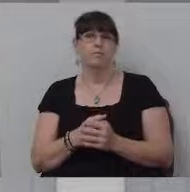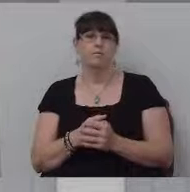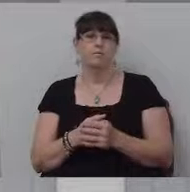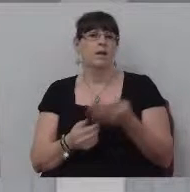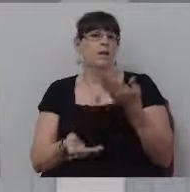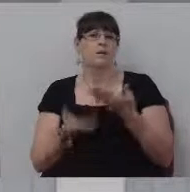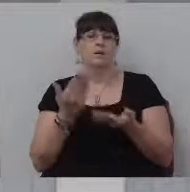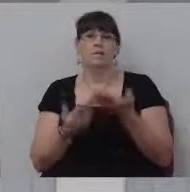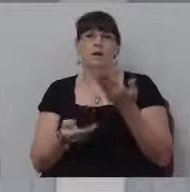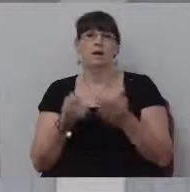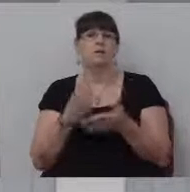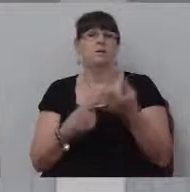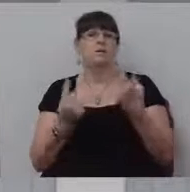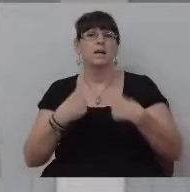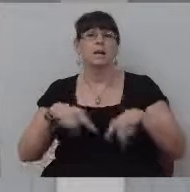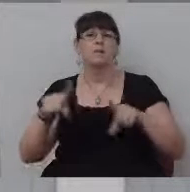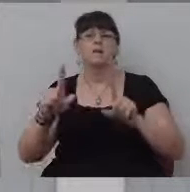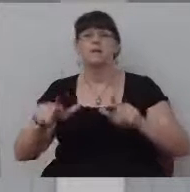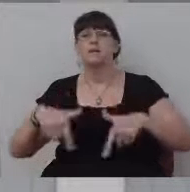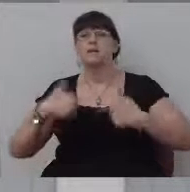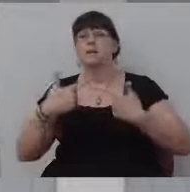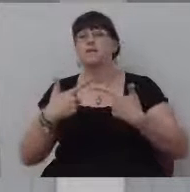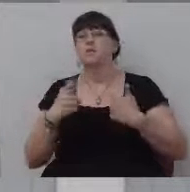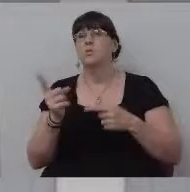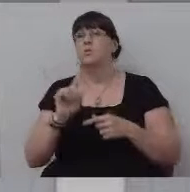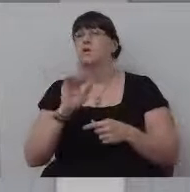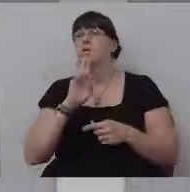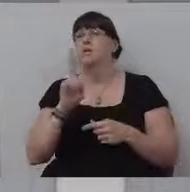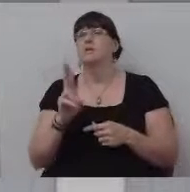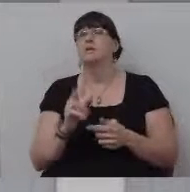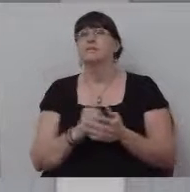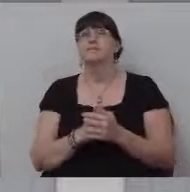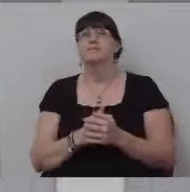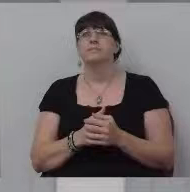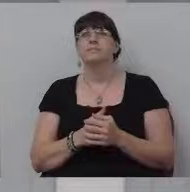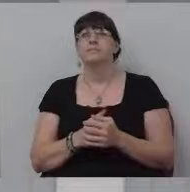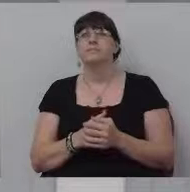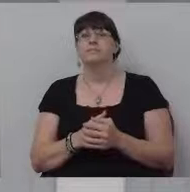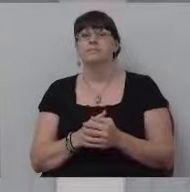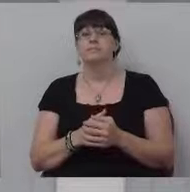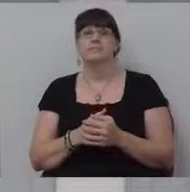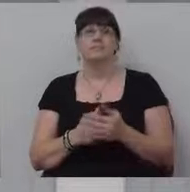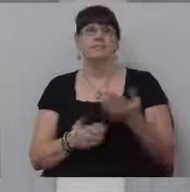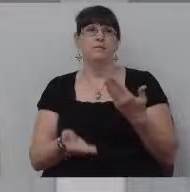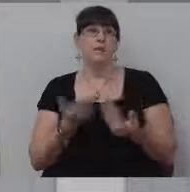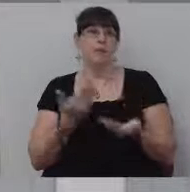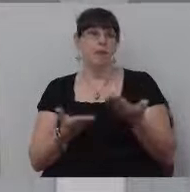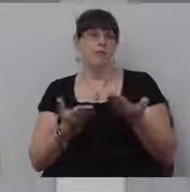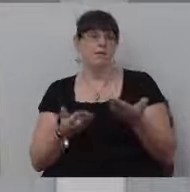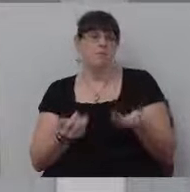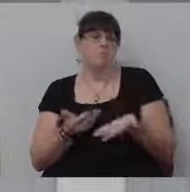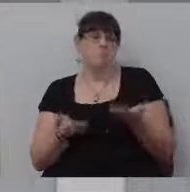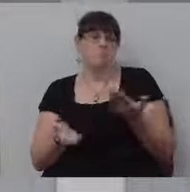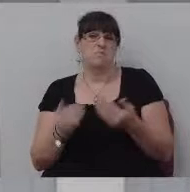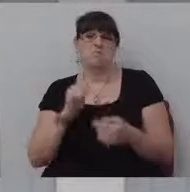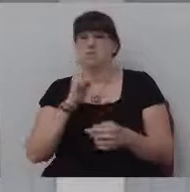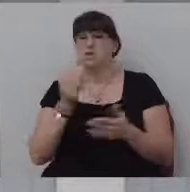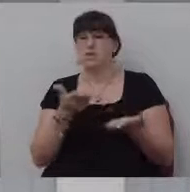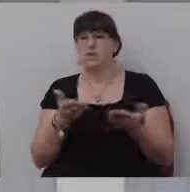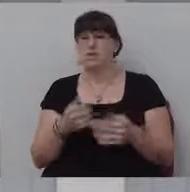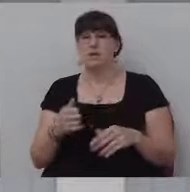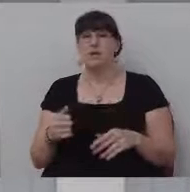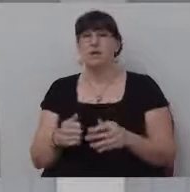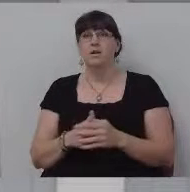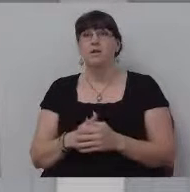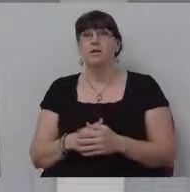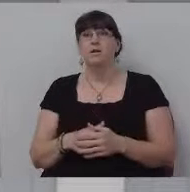No matter what's going on in your life, where you are, you can listen. And maybe you're not there now. Maybe right now you haven't turned away from